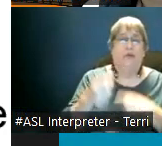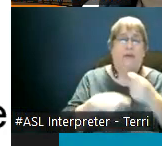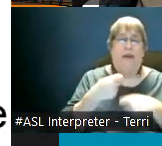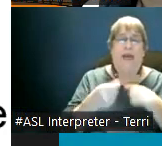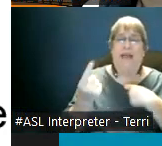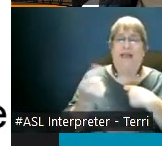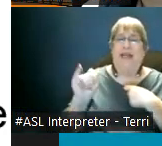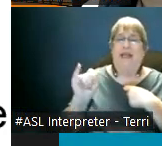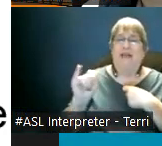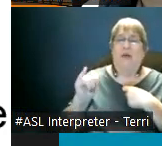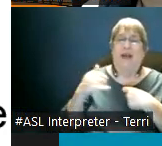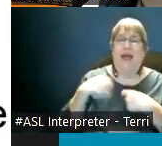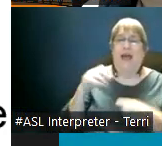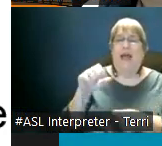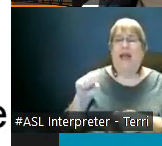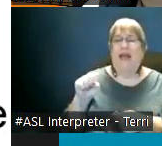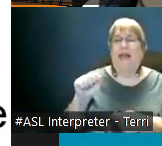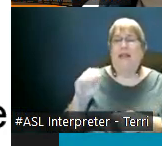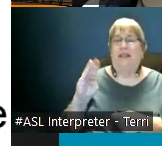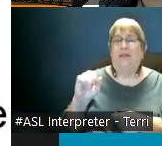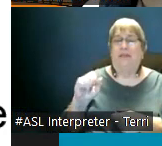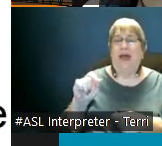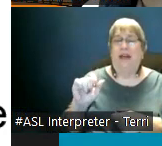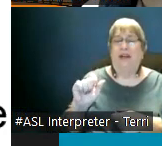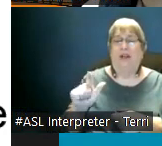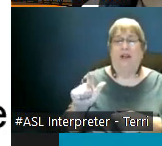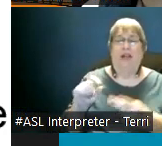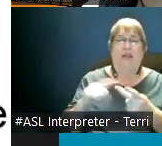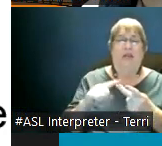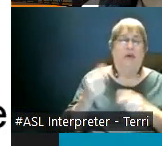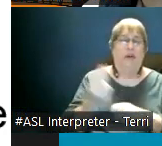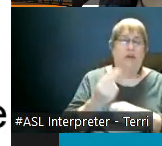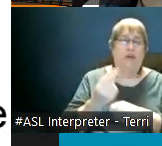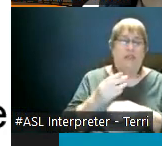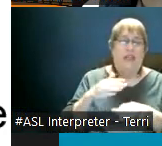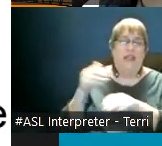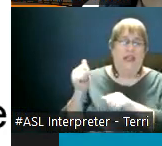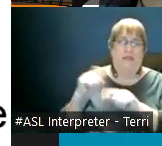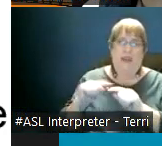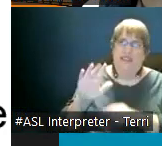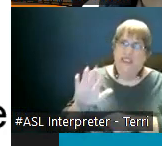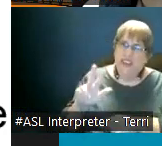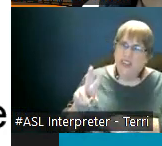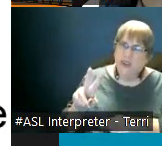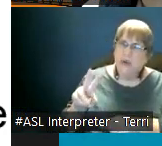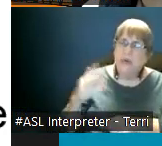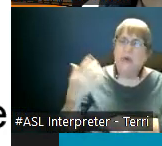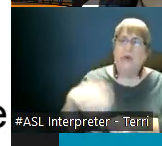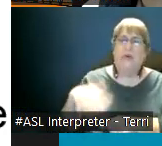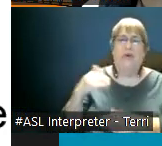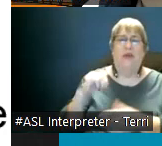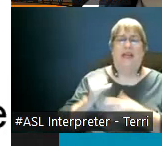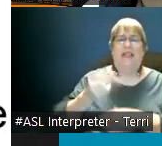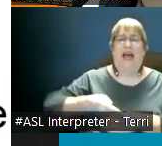someone went on a sabbatical or someone went on leave this is really an unusually high number in that the majority of them are to meet um